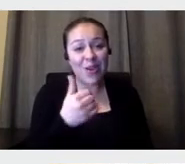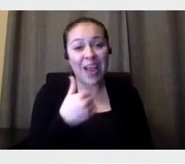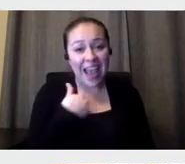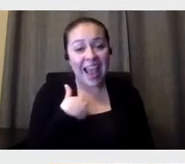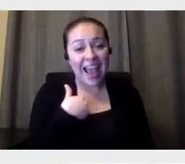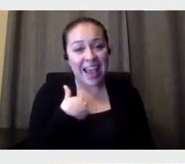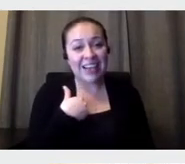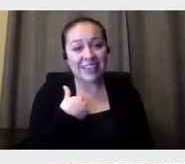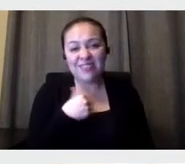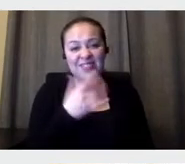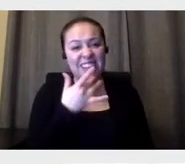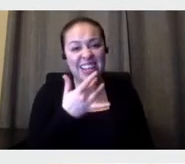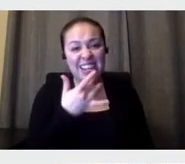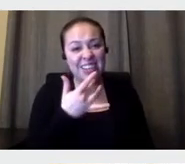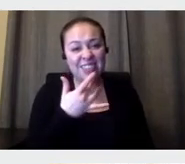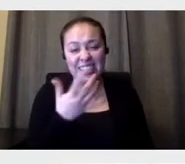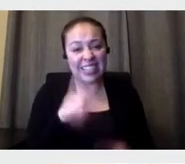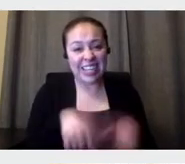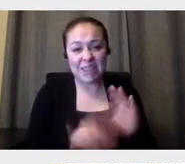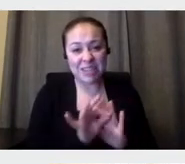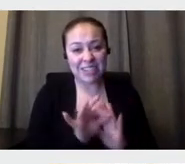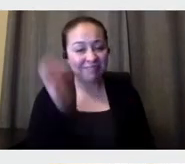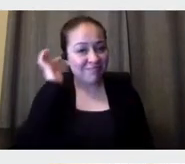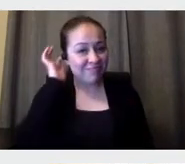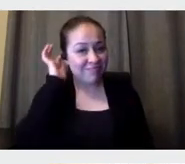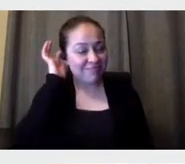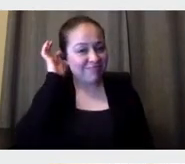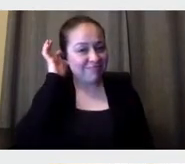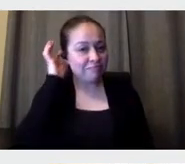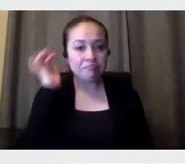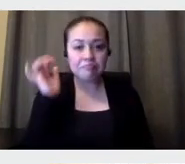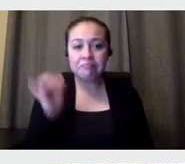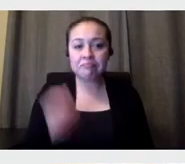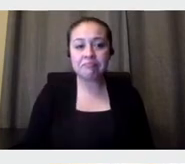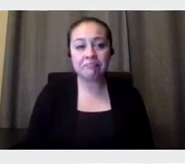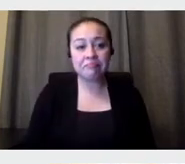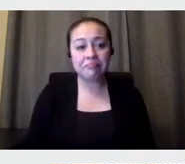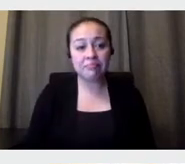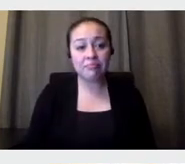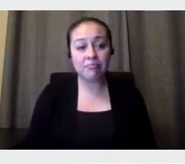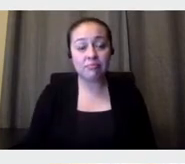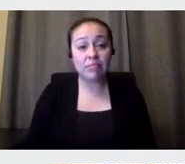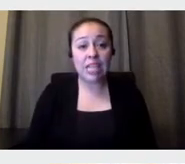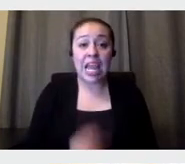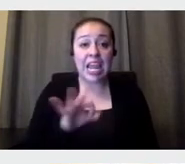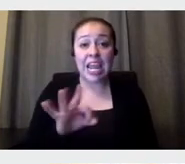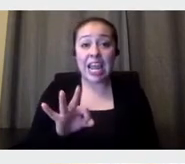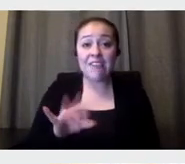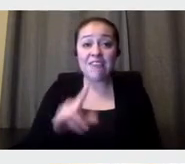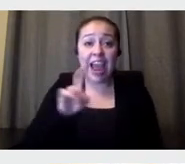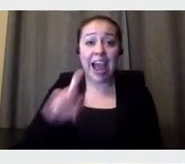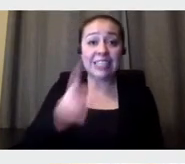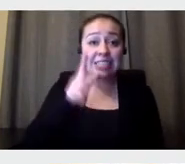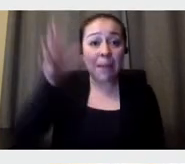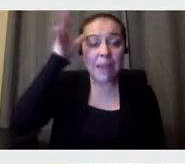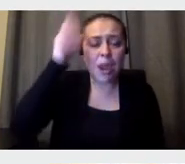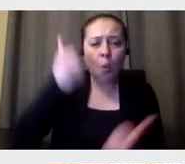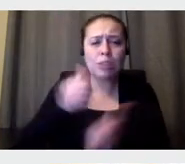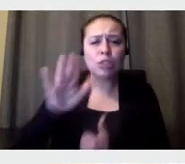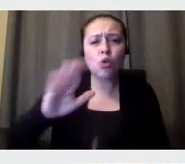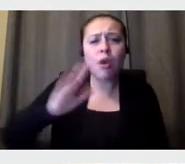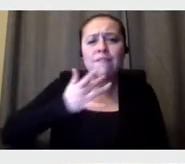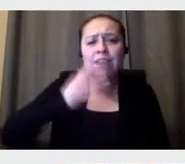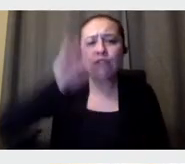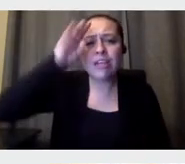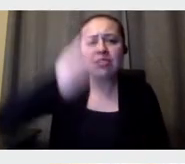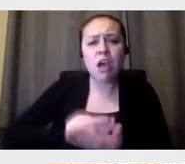it's like, you know, I don't know if we have any parents around there, but if I ask you which one is your favorite son, you're going to answer, man, if, if I